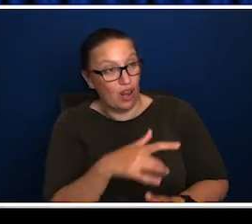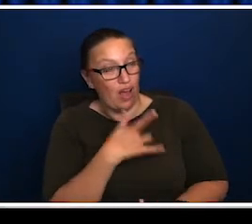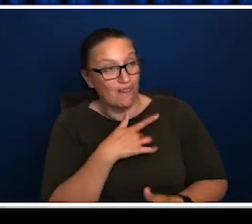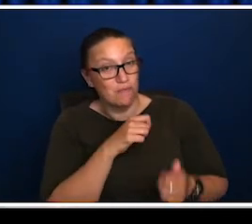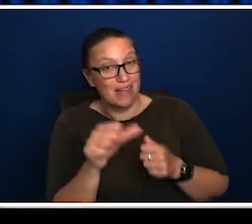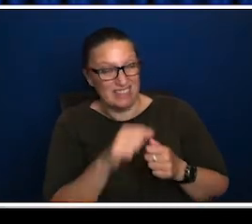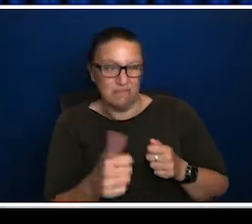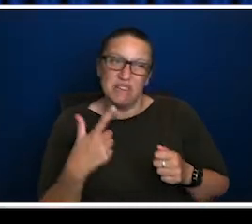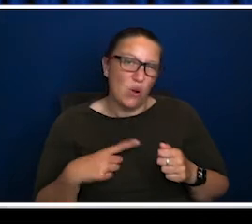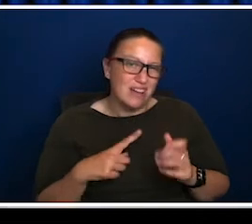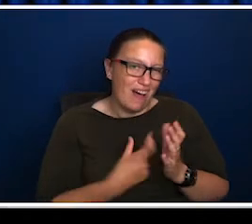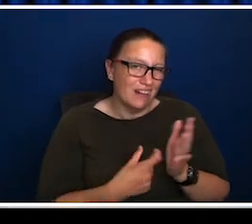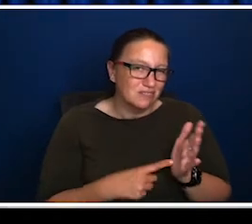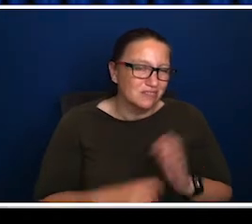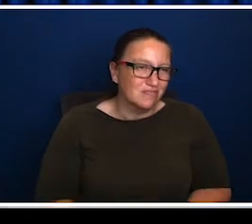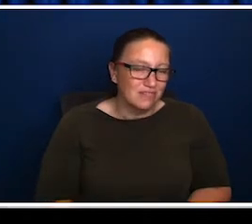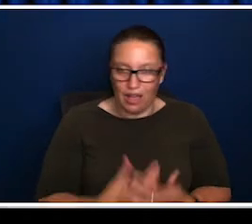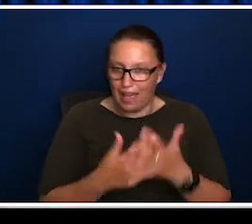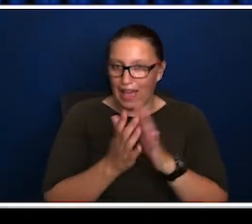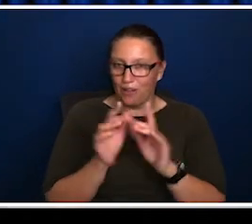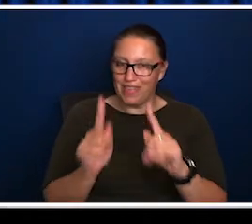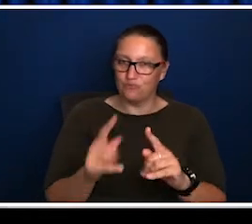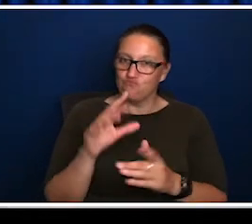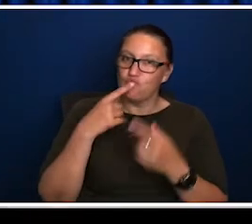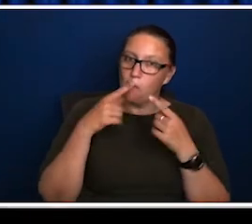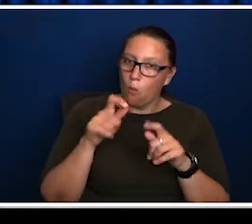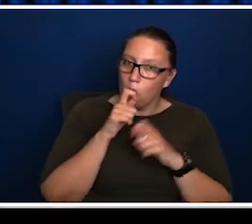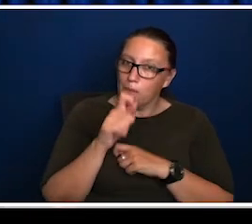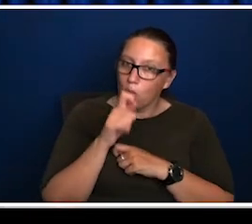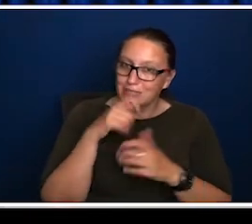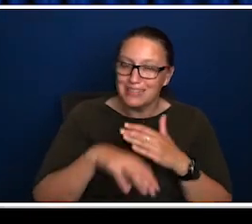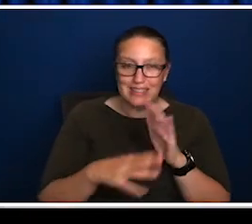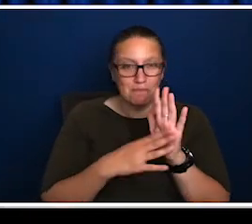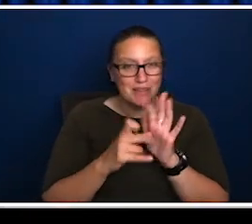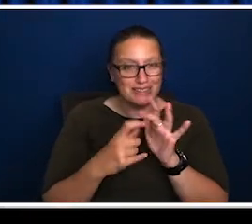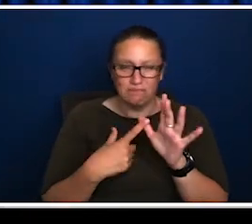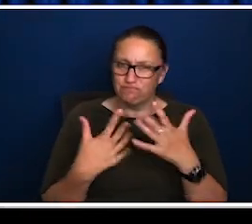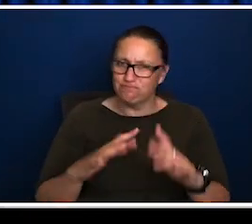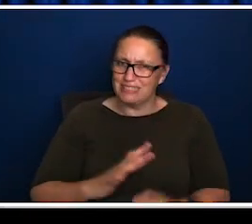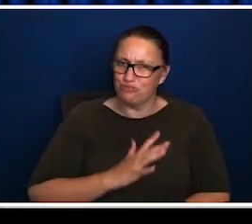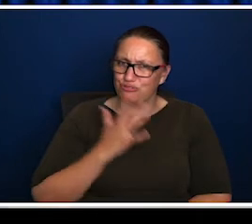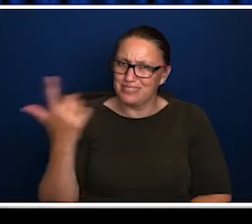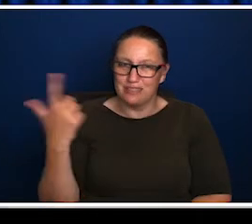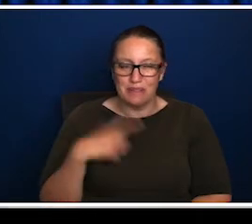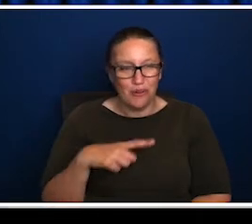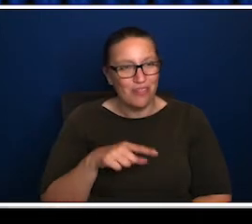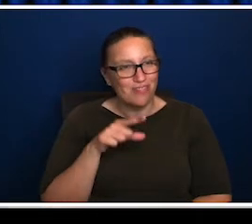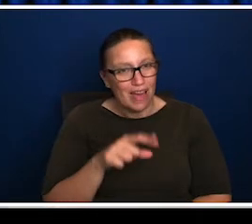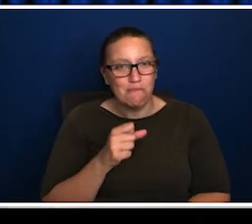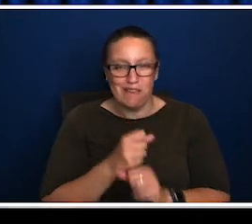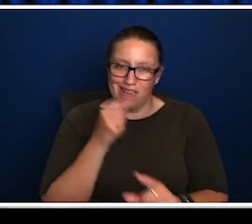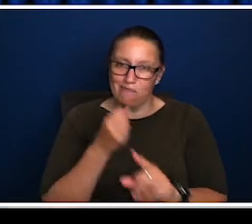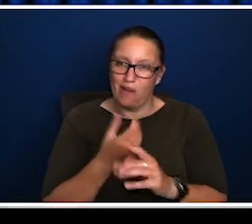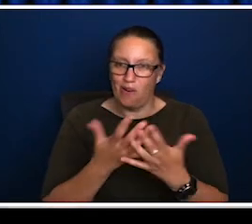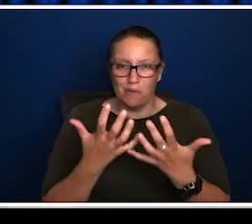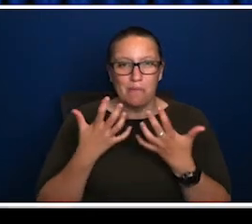hashtag where you look at something and think that has made someone's life better because art. And I think how that gets reported in the media is